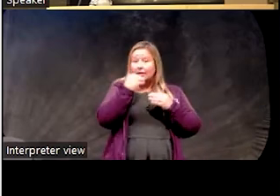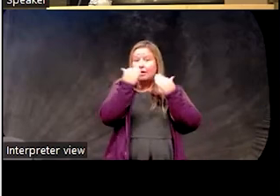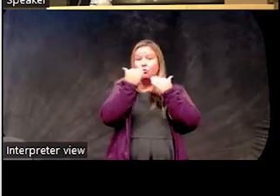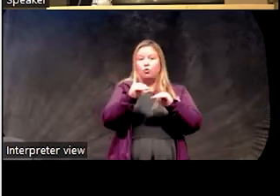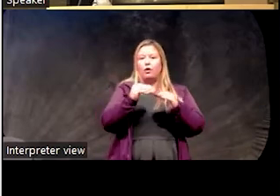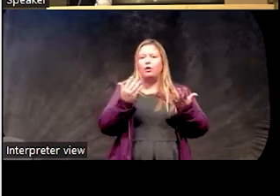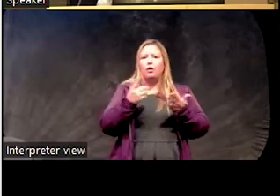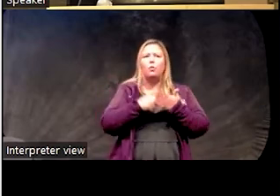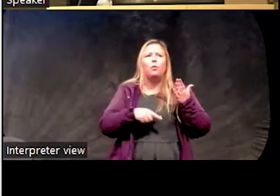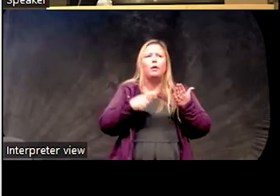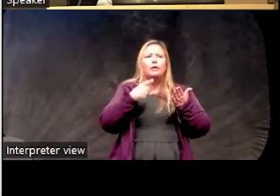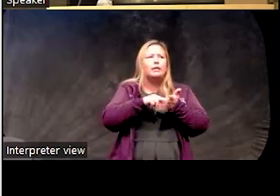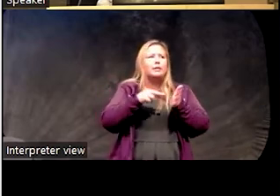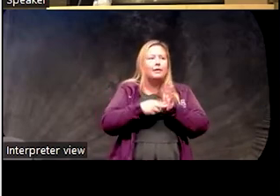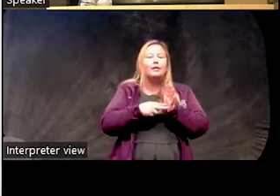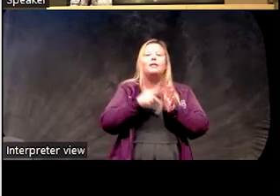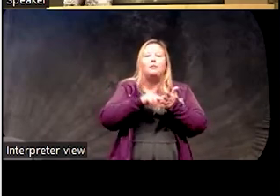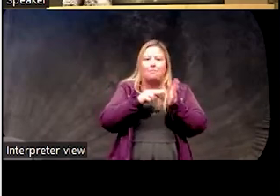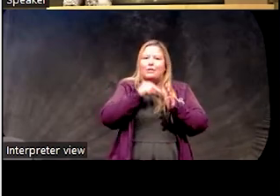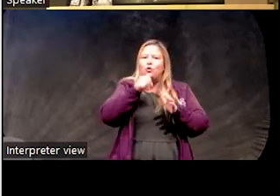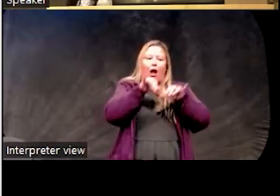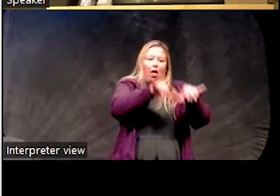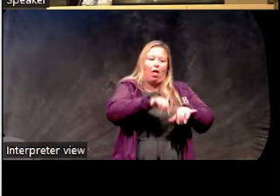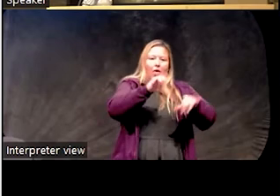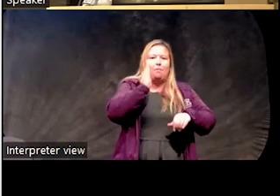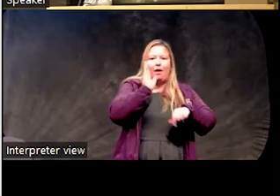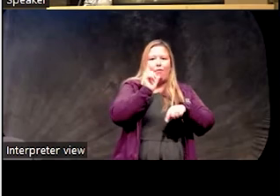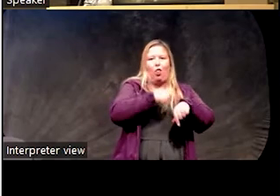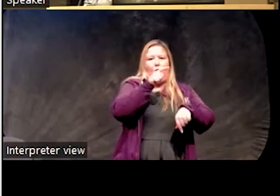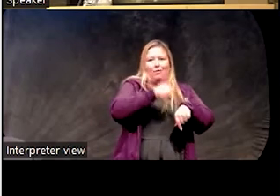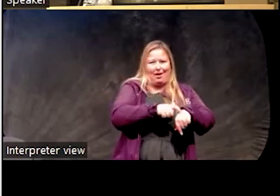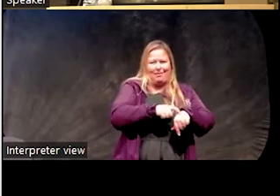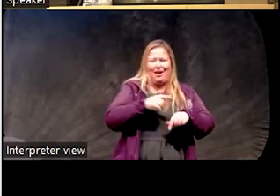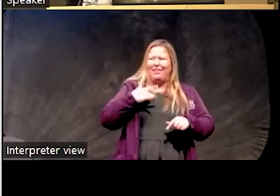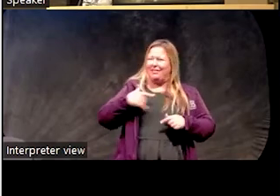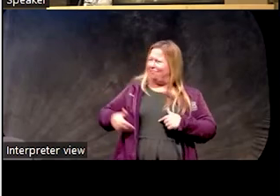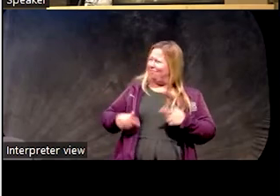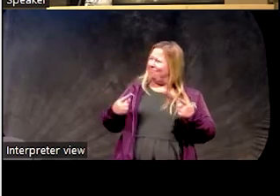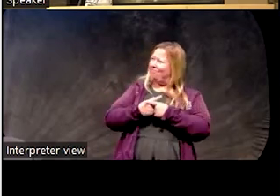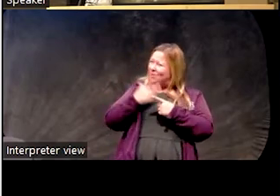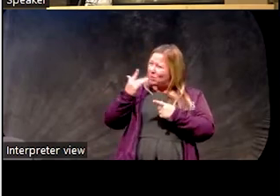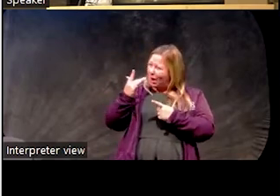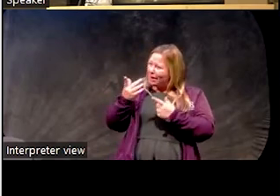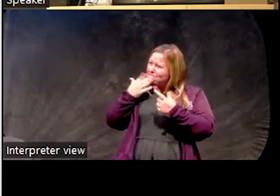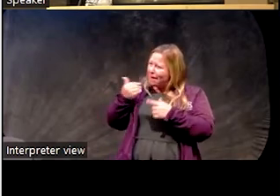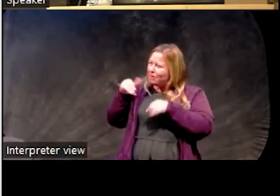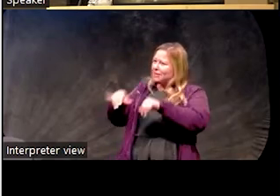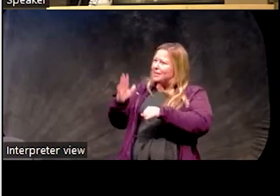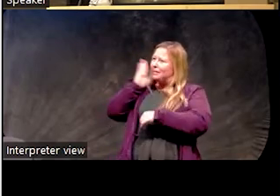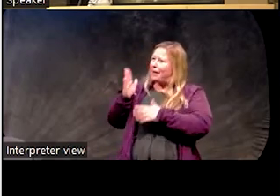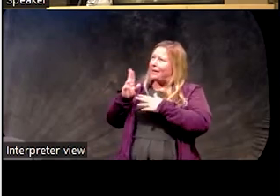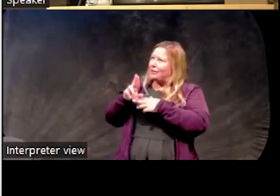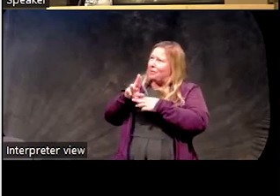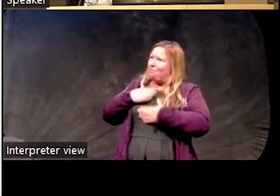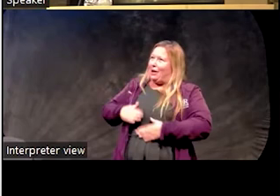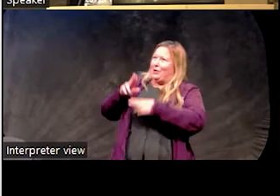tell folks, stay in bed less to sleep better. It sounds counterintuitive. Most people will think, what the heck are you talking about?